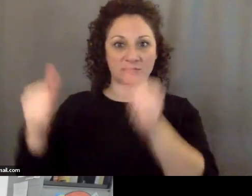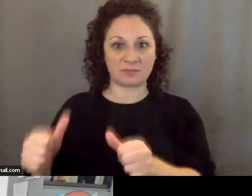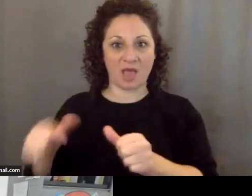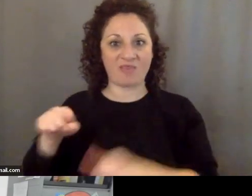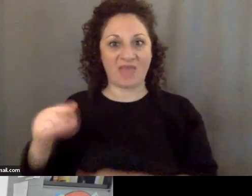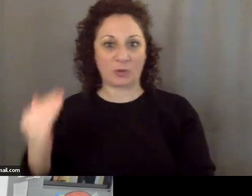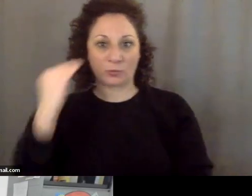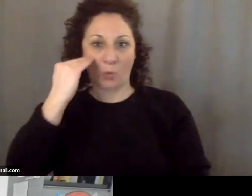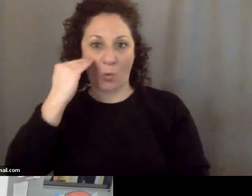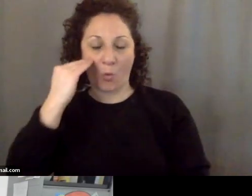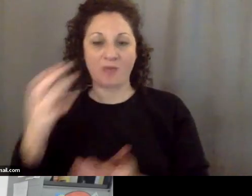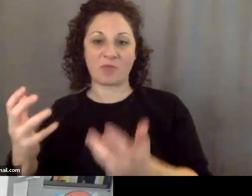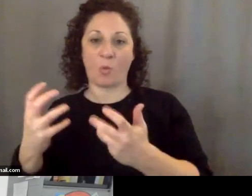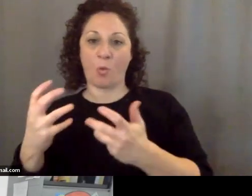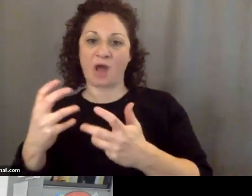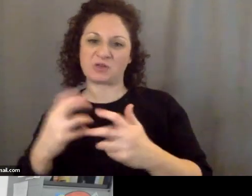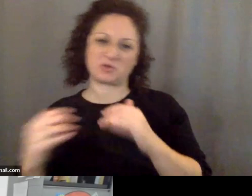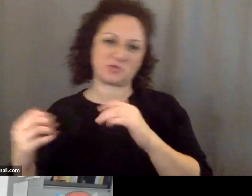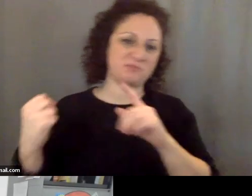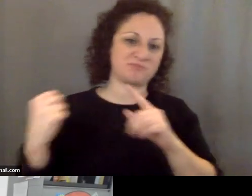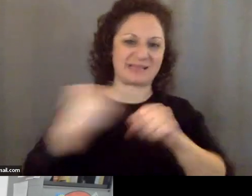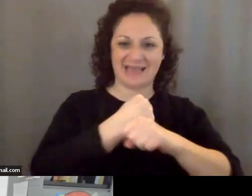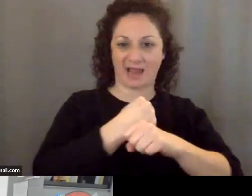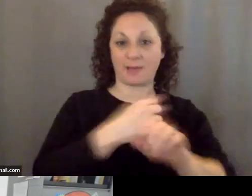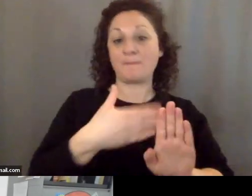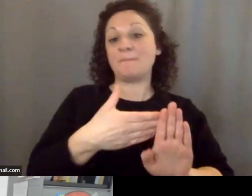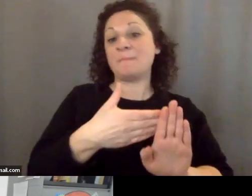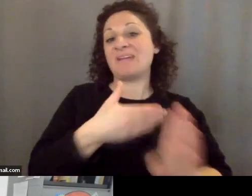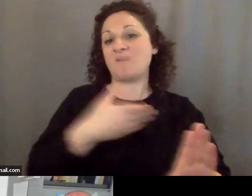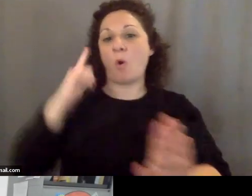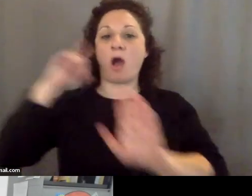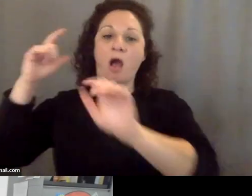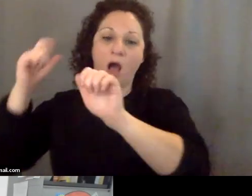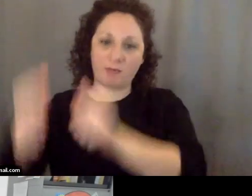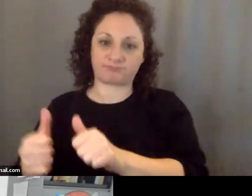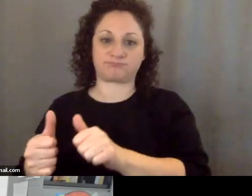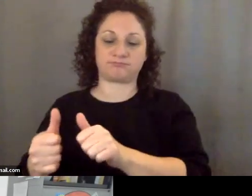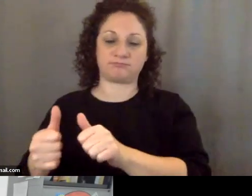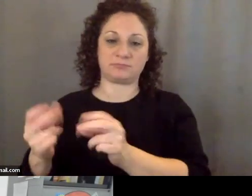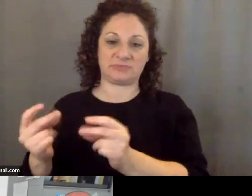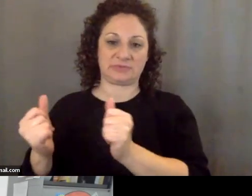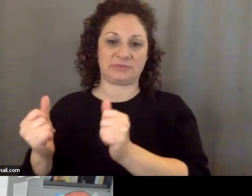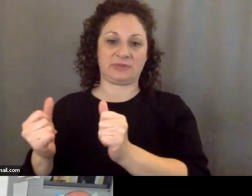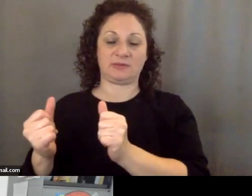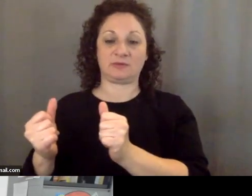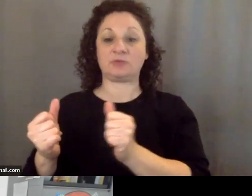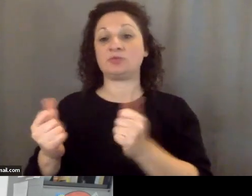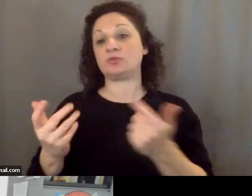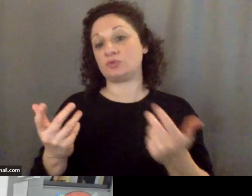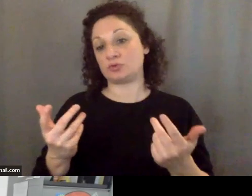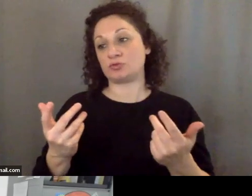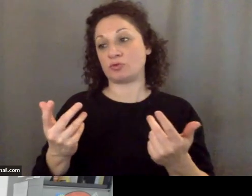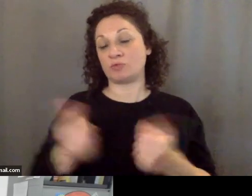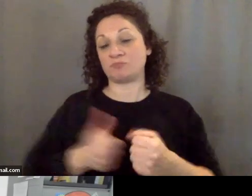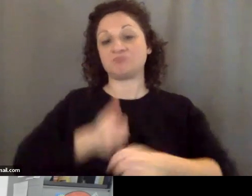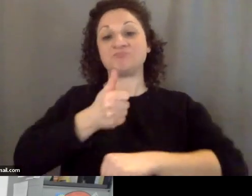before the decline the definitive decline sets in so comport yourselves accordingly